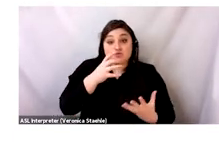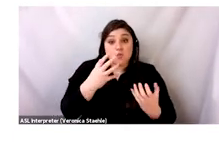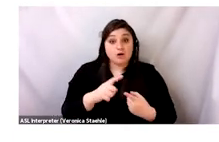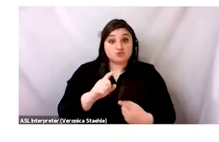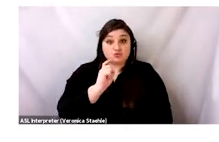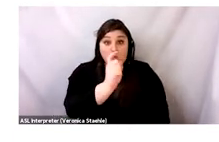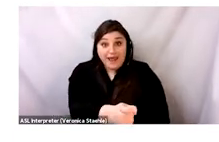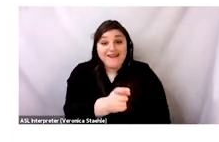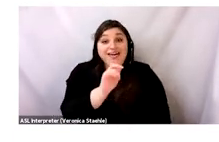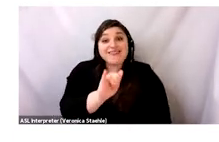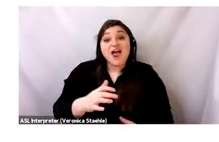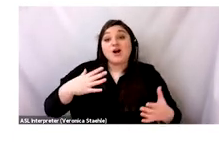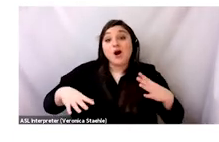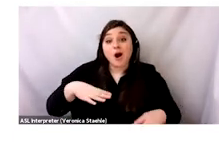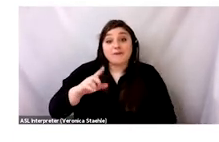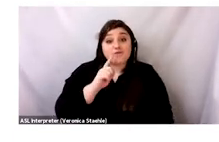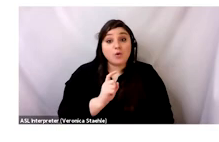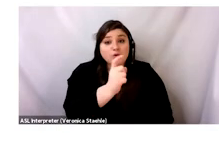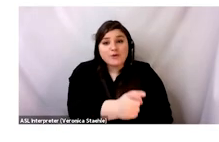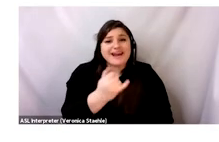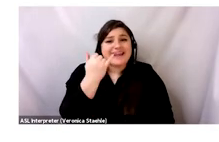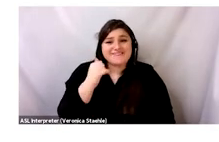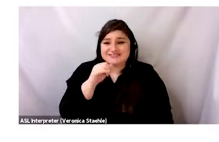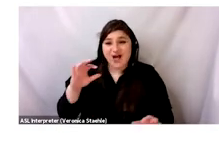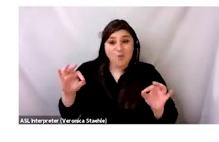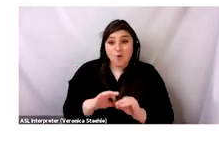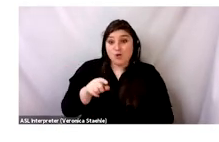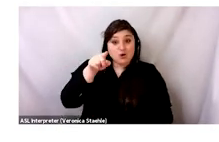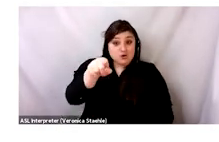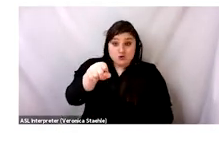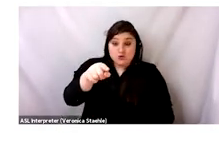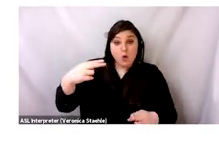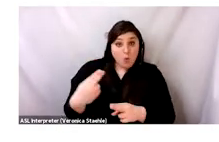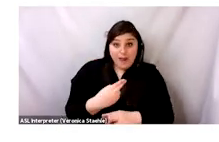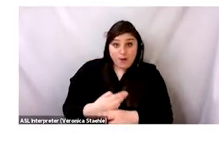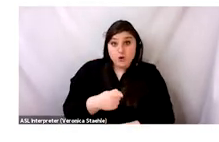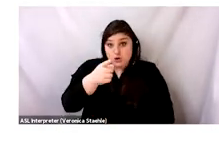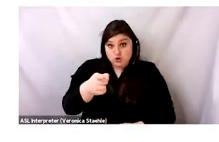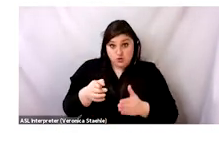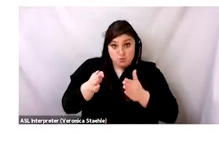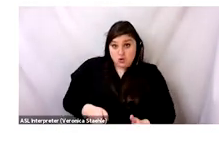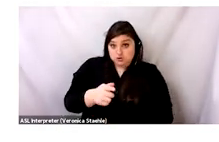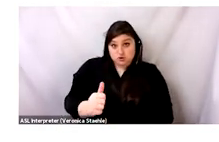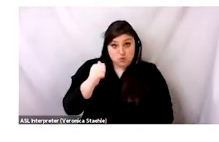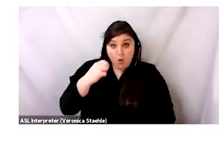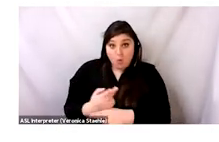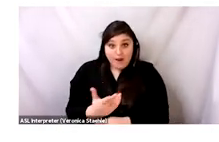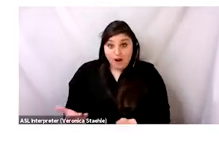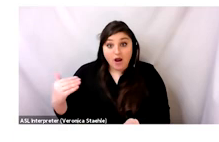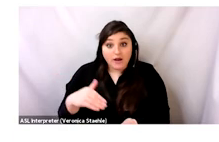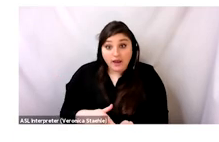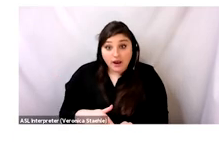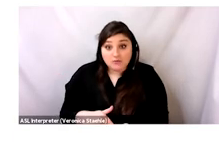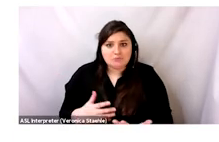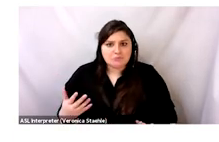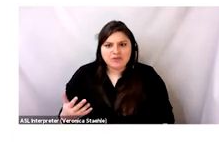going to donate and the government is not something worth you wearing, it's not something that you yourself are ever going to wear or